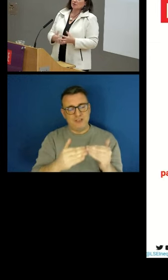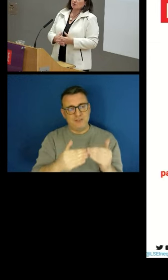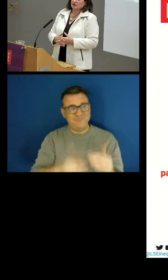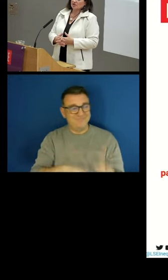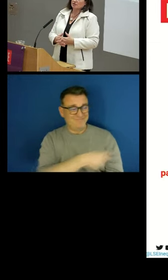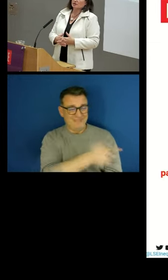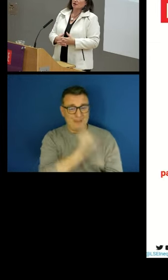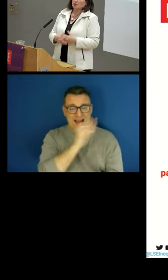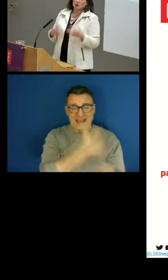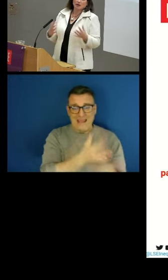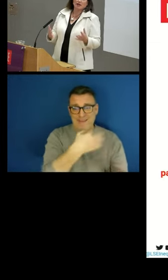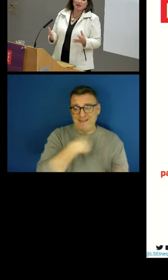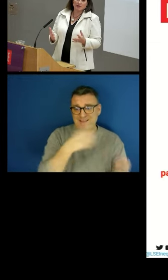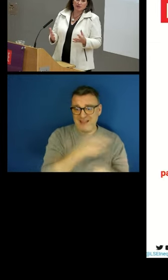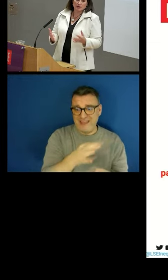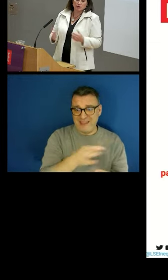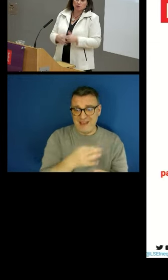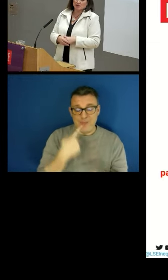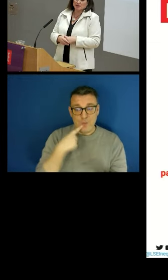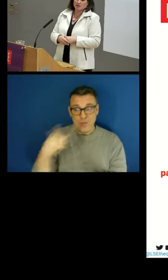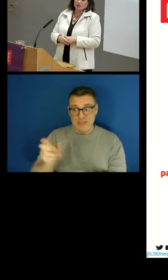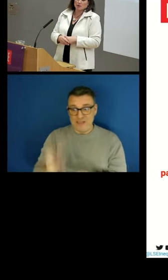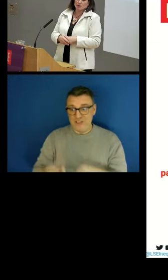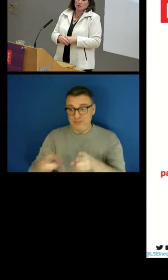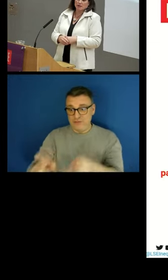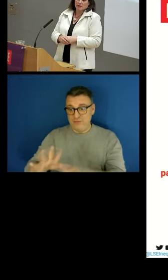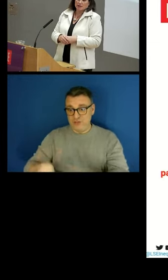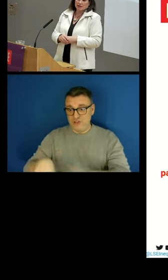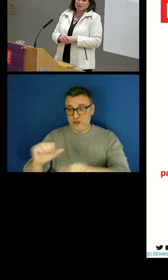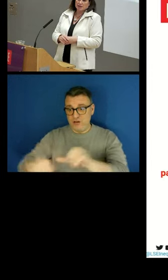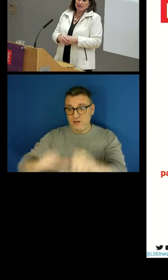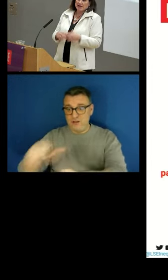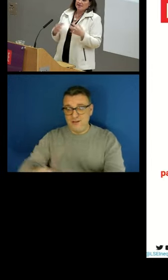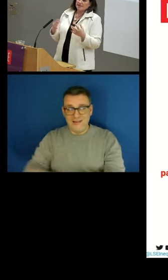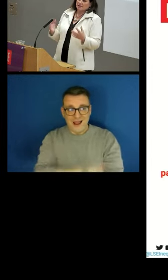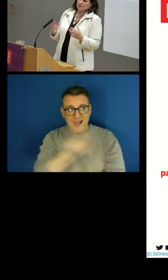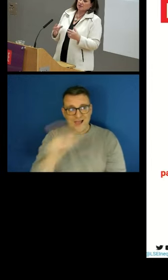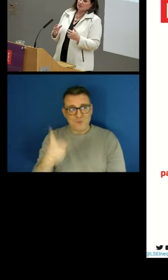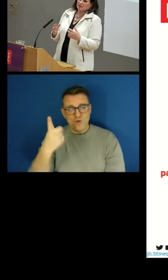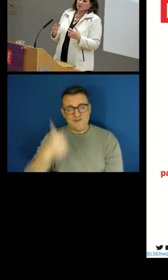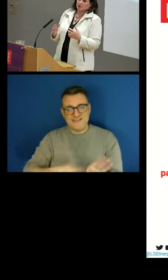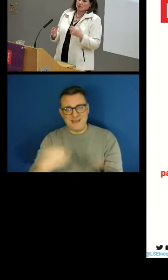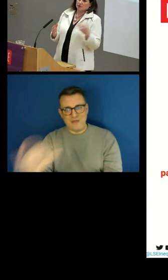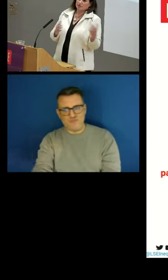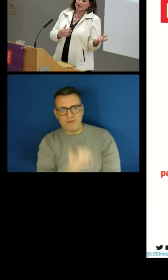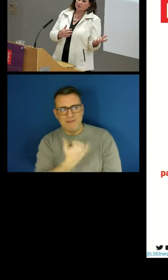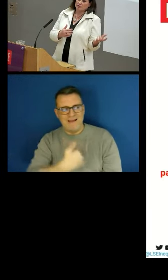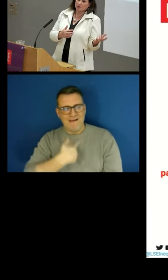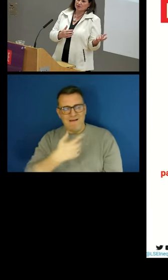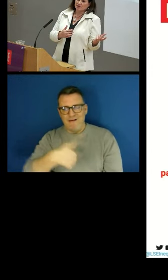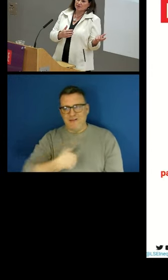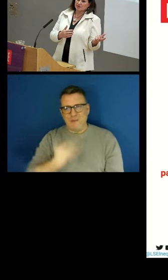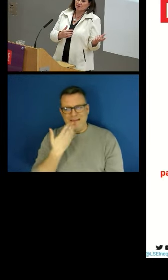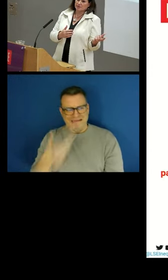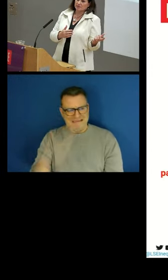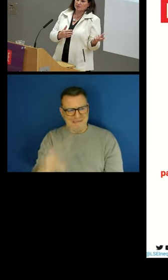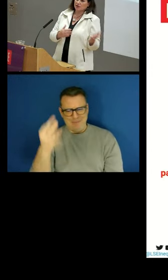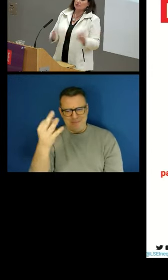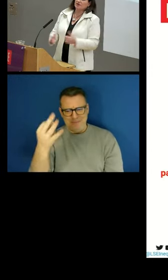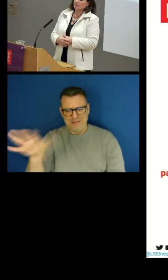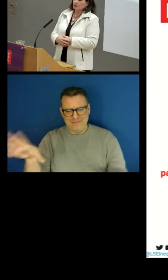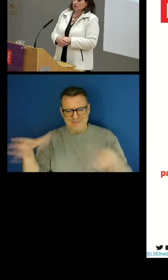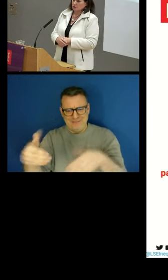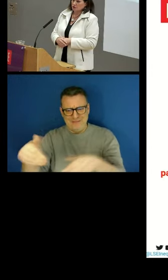system became operational. And one year later, they called me in to say, well, actually, 86% of the people who have now enrolled in the system